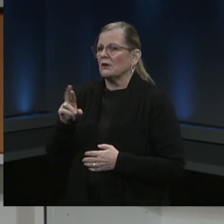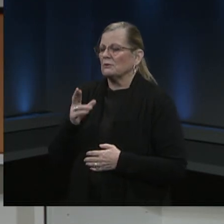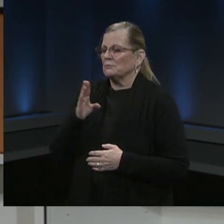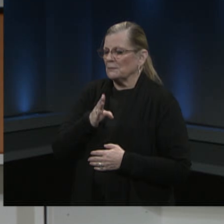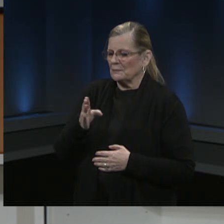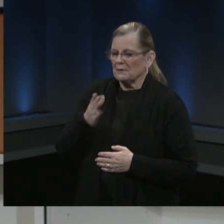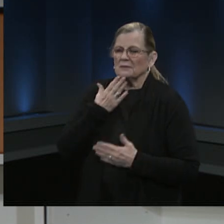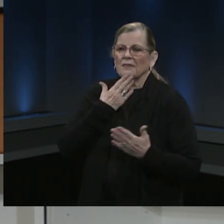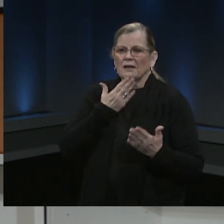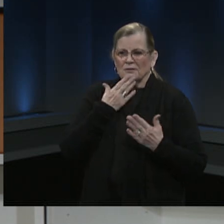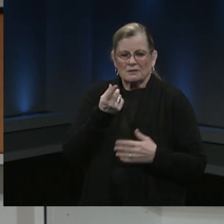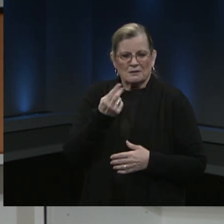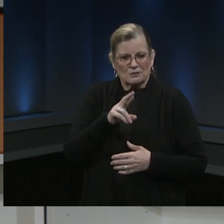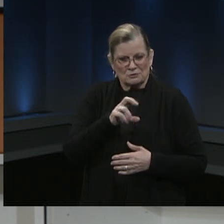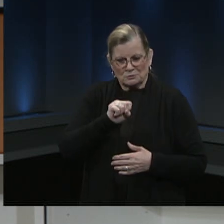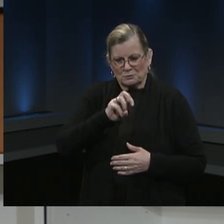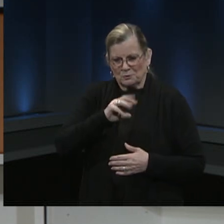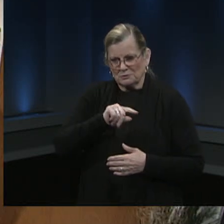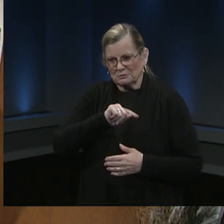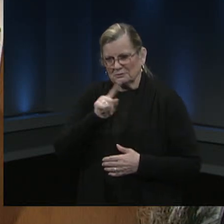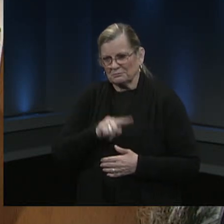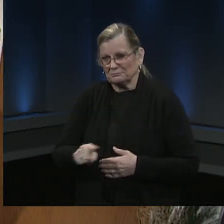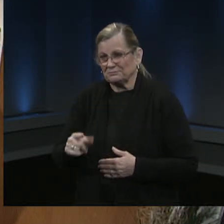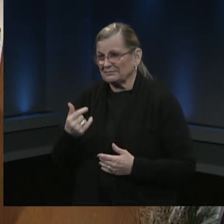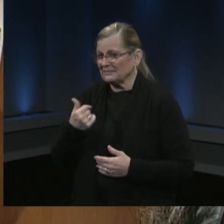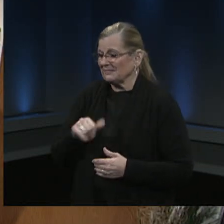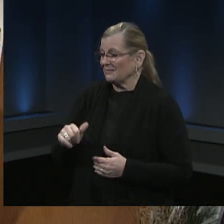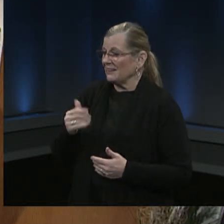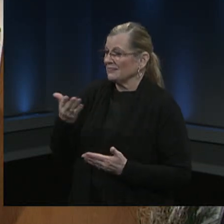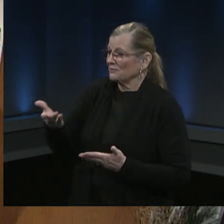Let's take another call. Caller, welcome to the town hall.